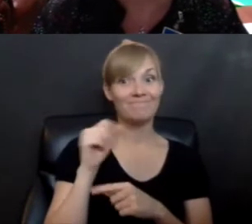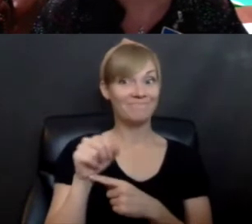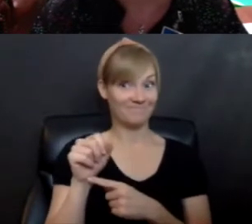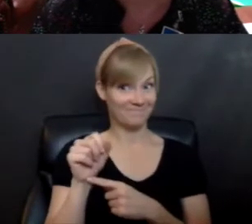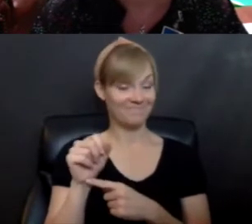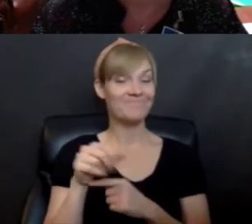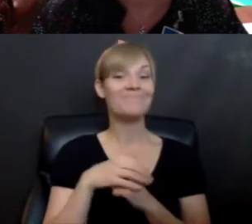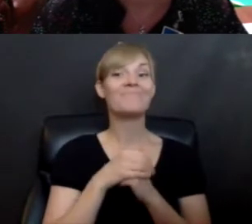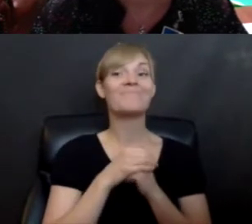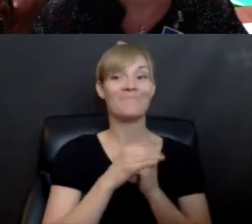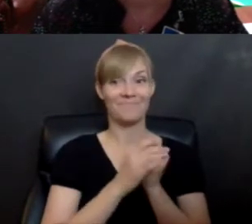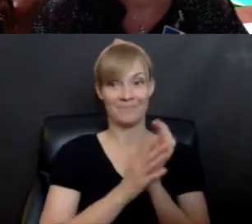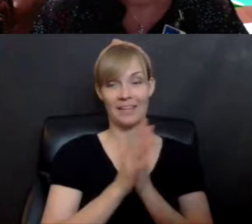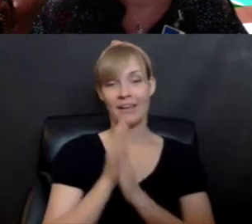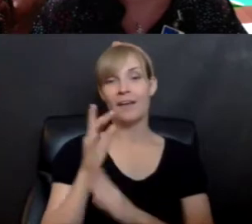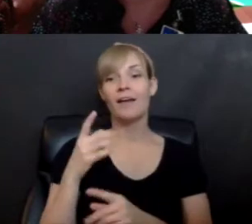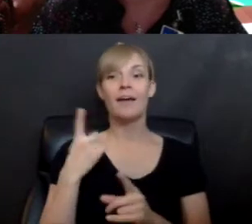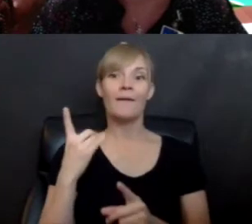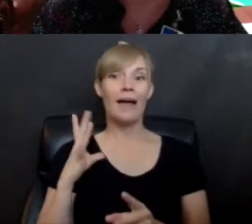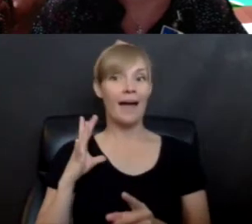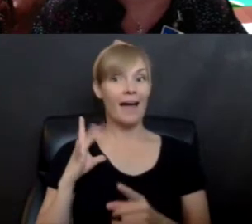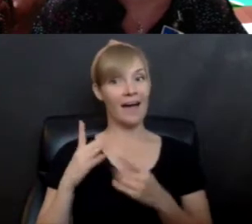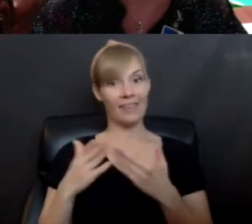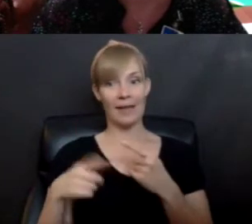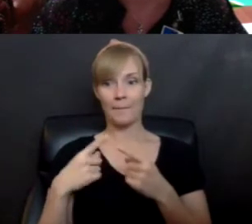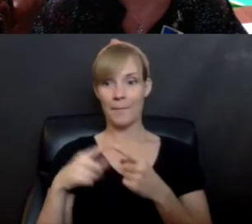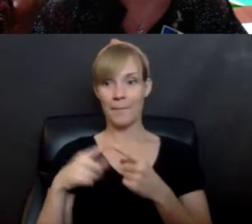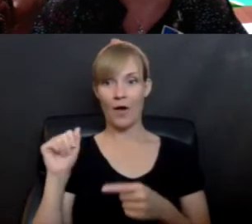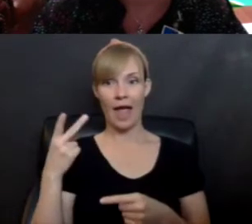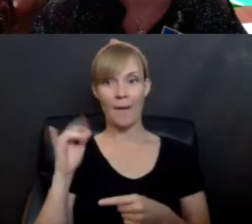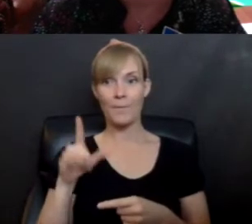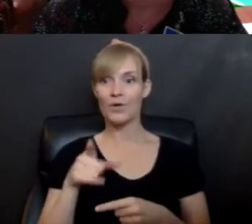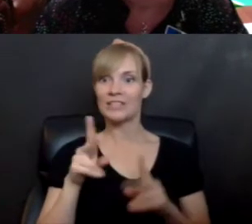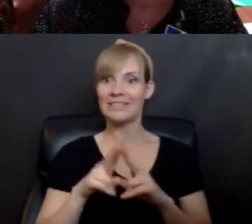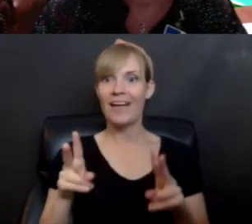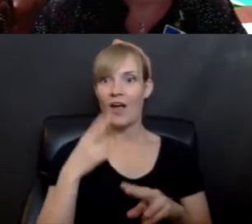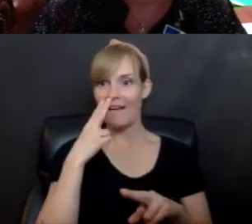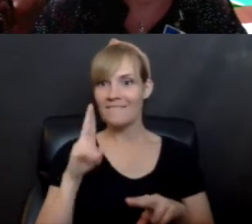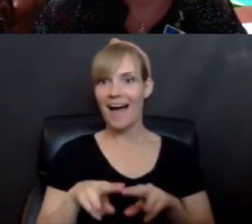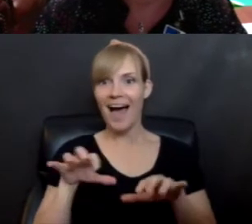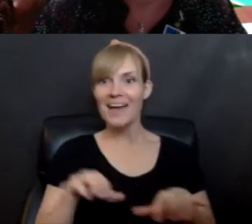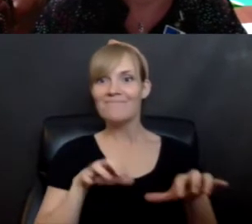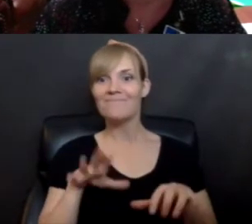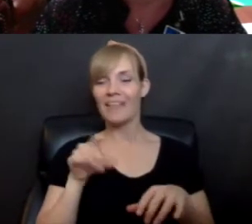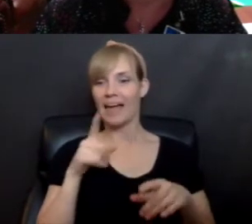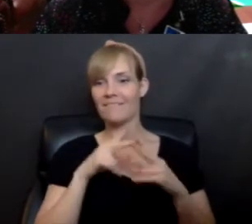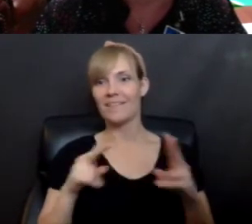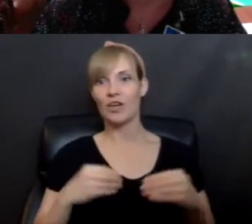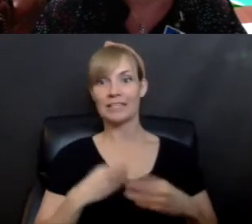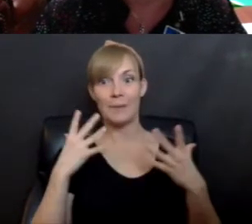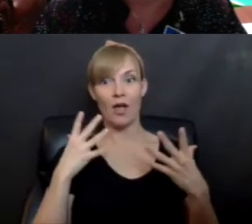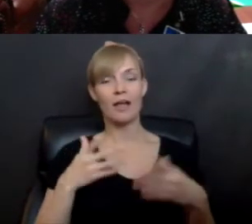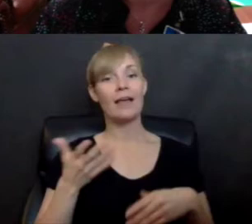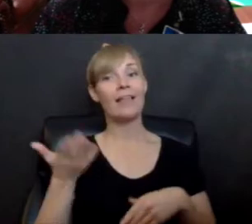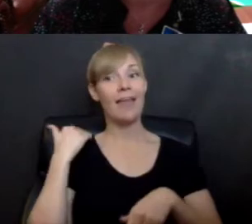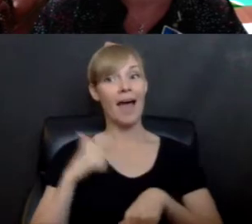of the great things about knowing April is she's so much fun and so inspiring. And last time she